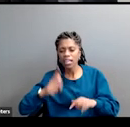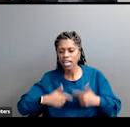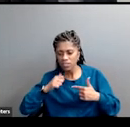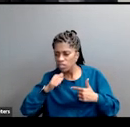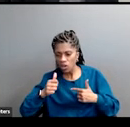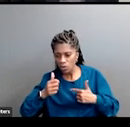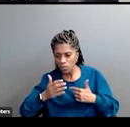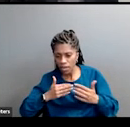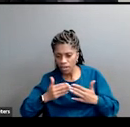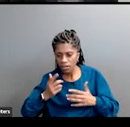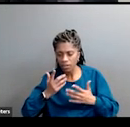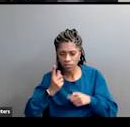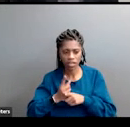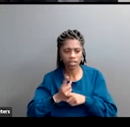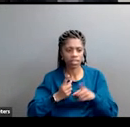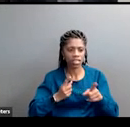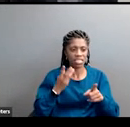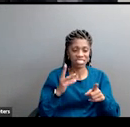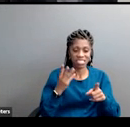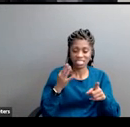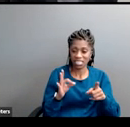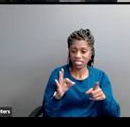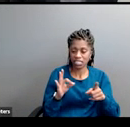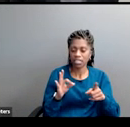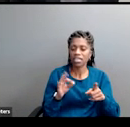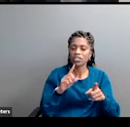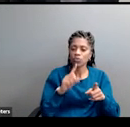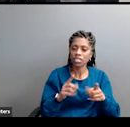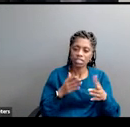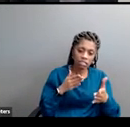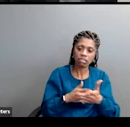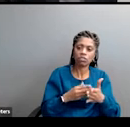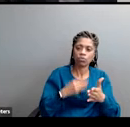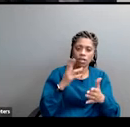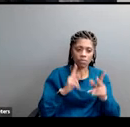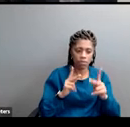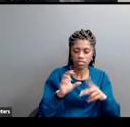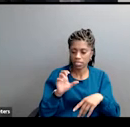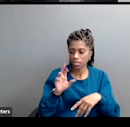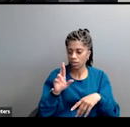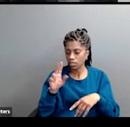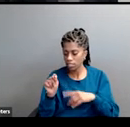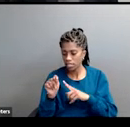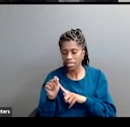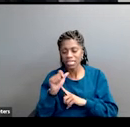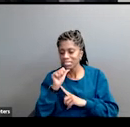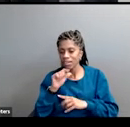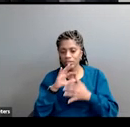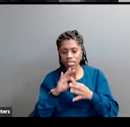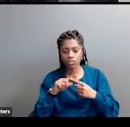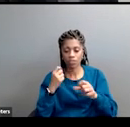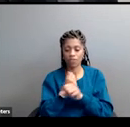about slamming white people. Critical race theory isn't about fighting racism. It's actually about